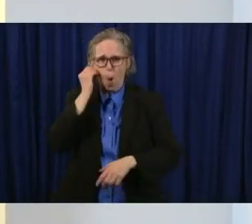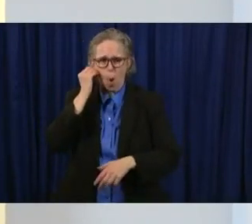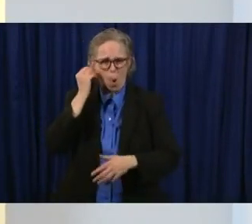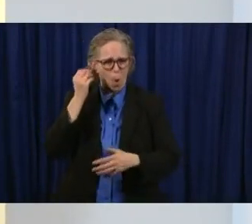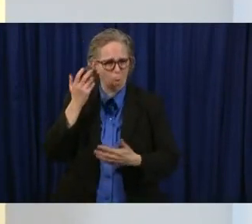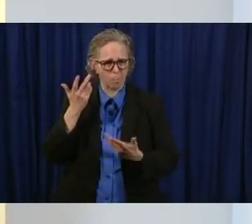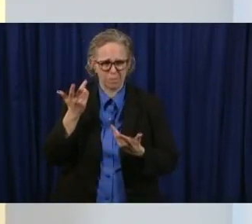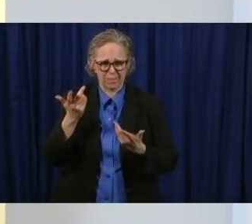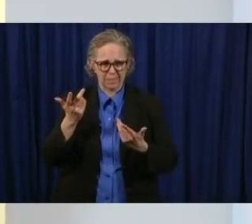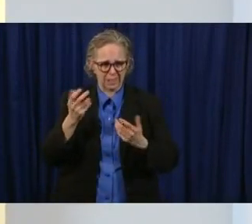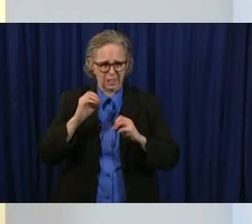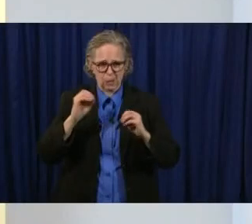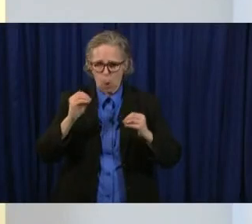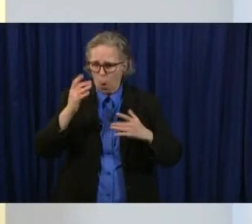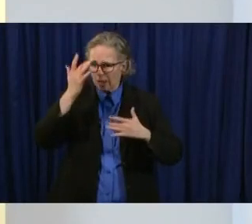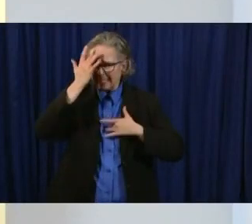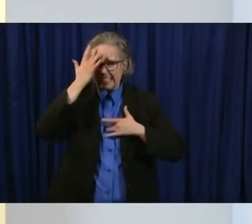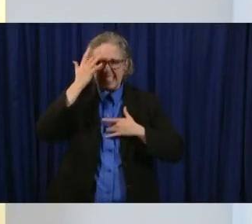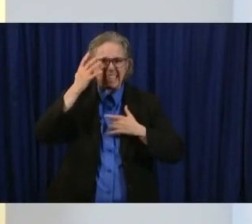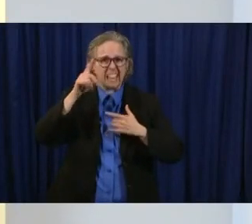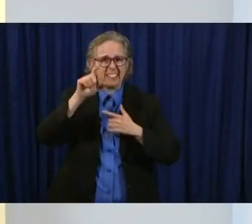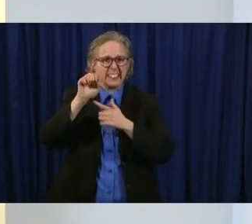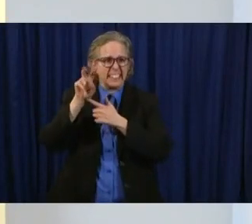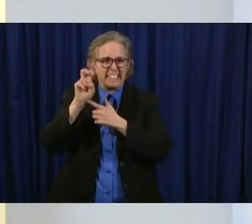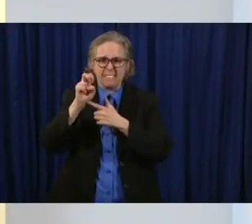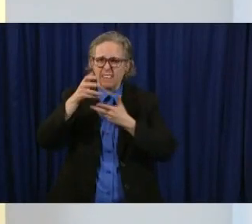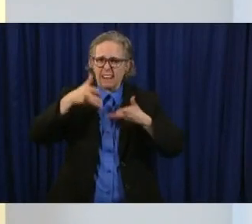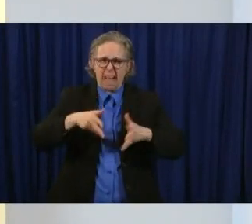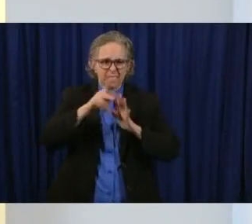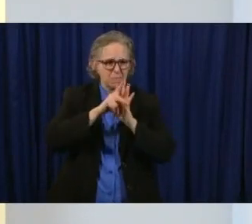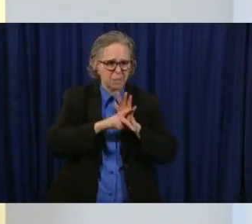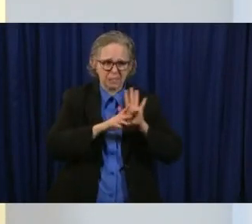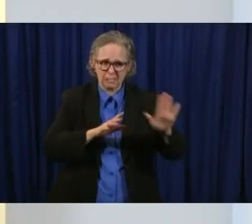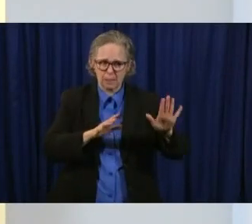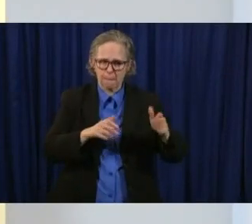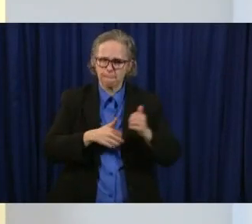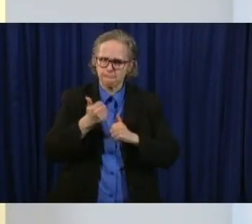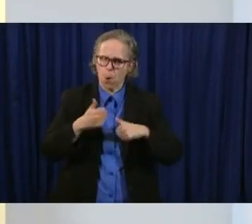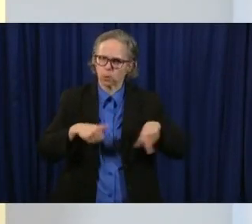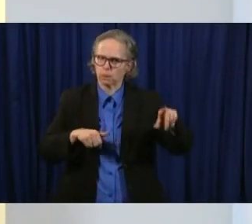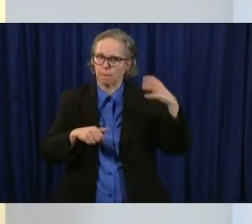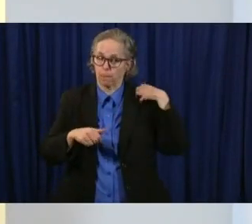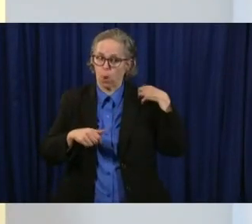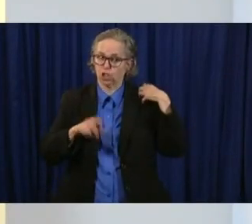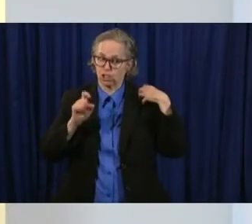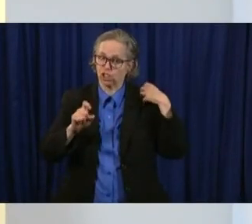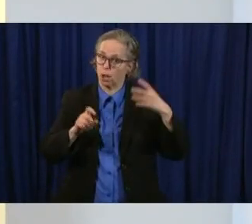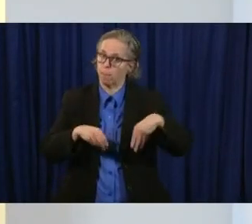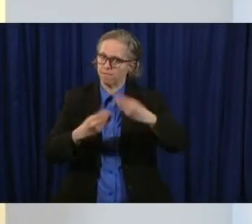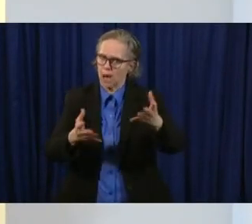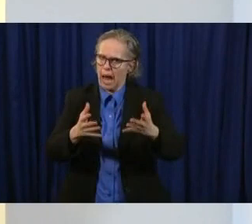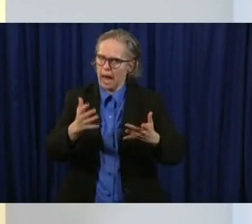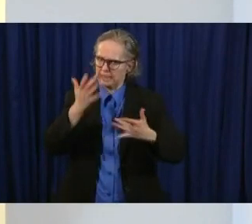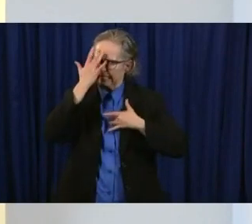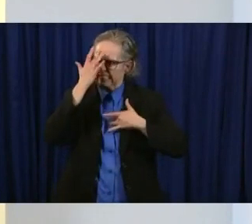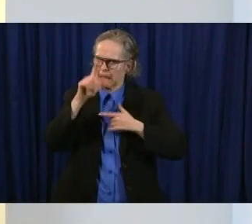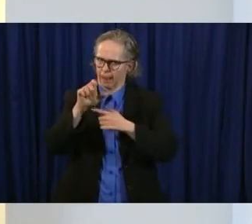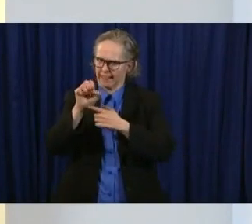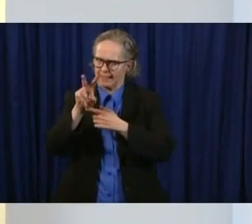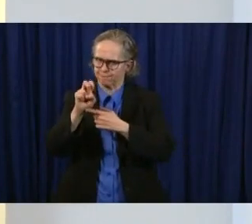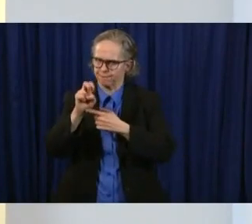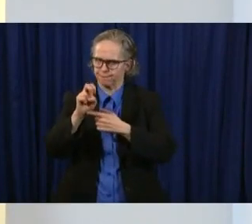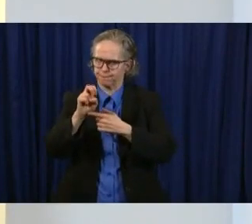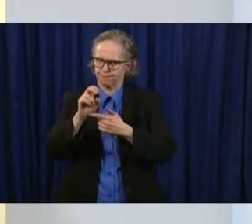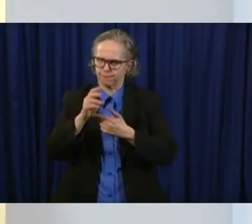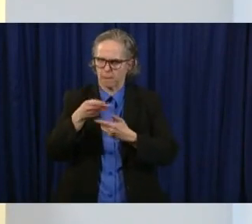most employers can and should uh provide you in those those cases because the reason is we don't they shouldn't want